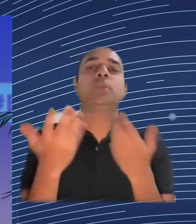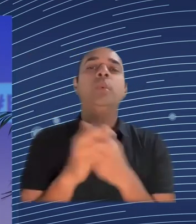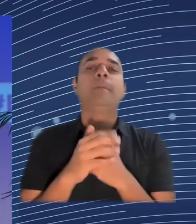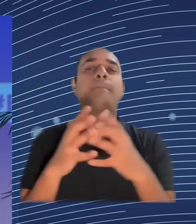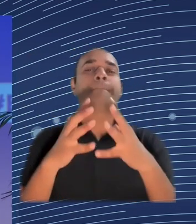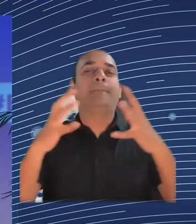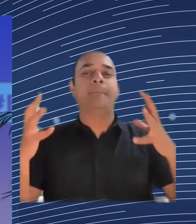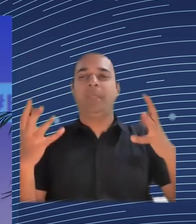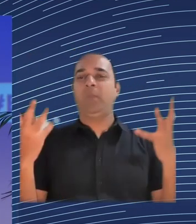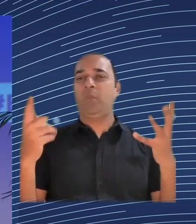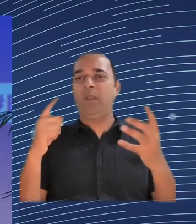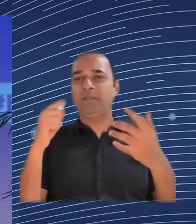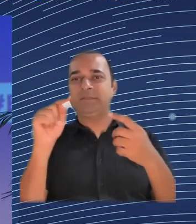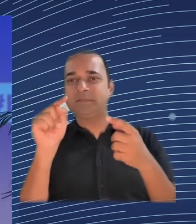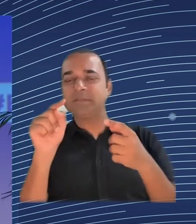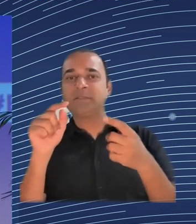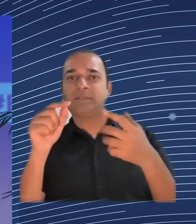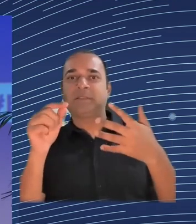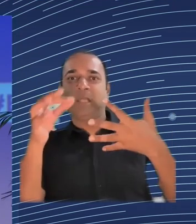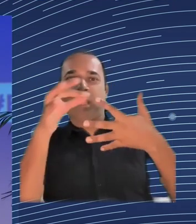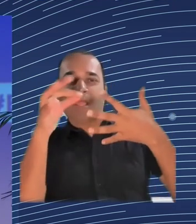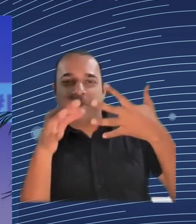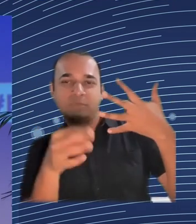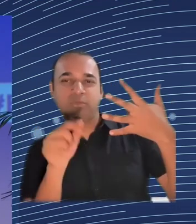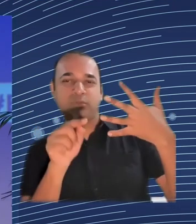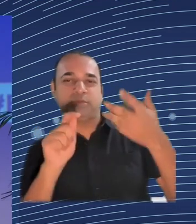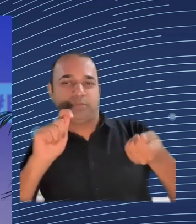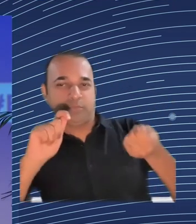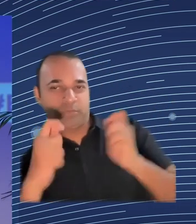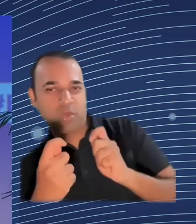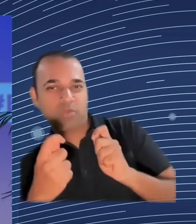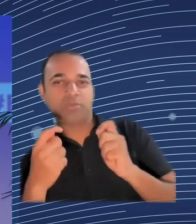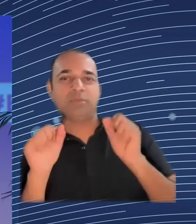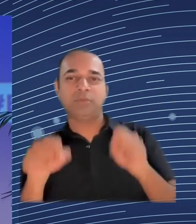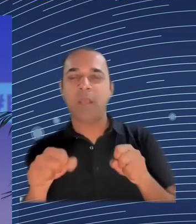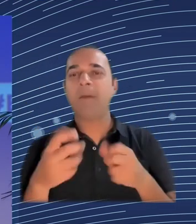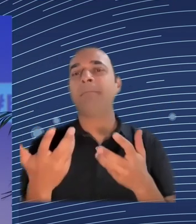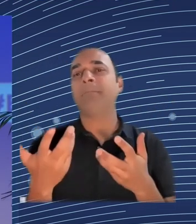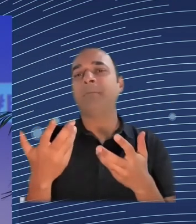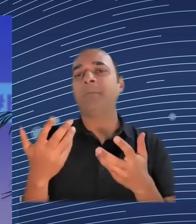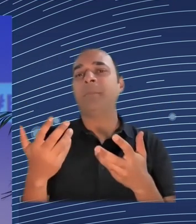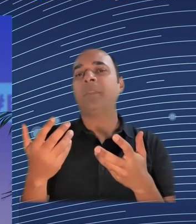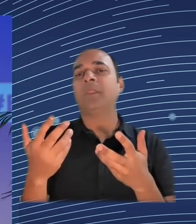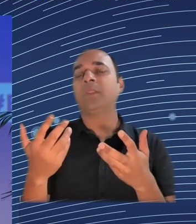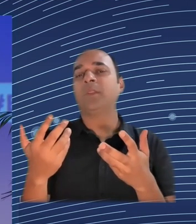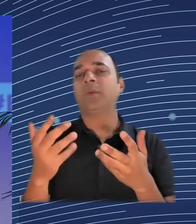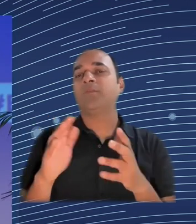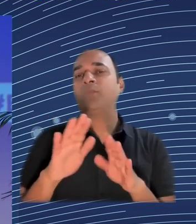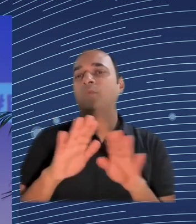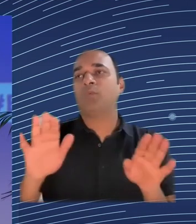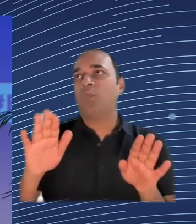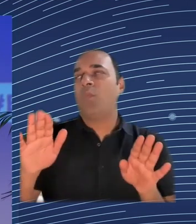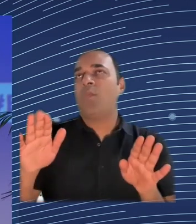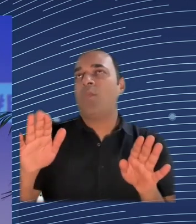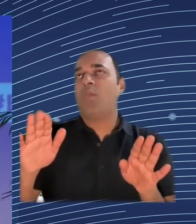in record time, not in the top university in the European Union, but in a good university by all